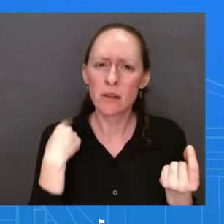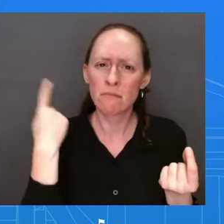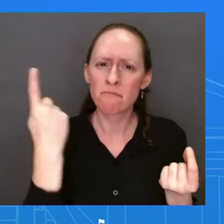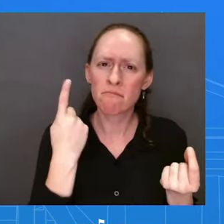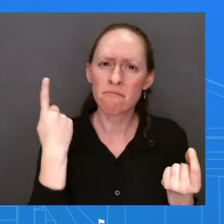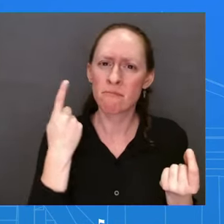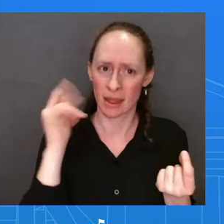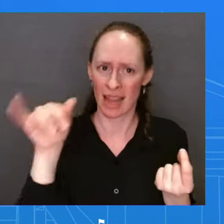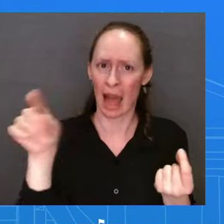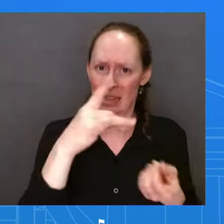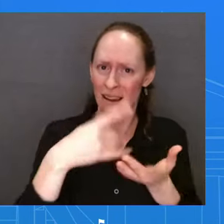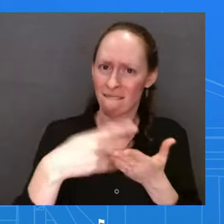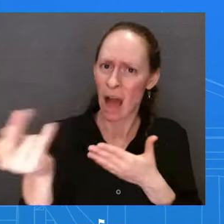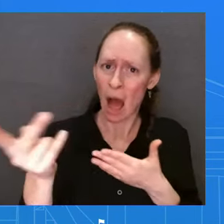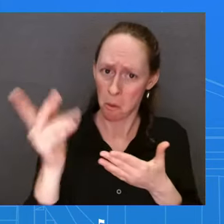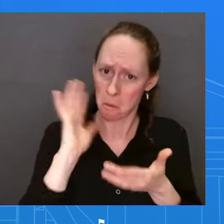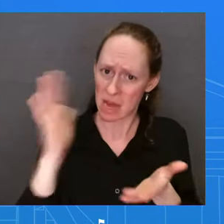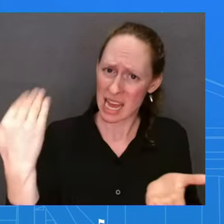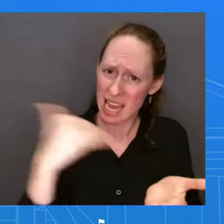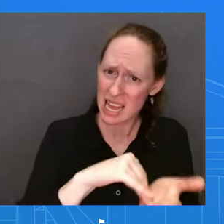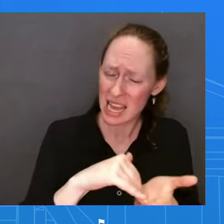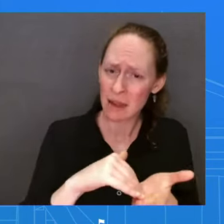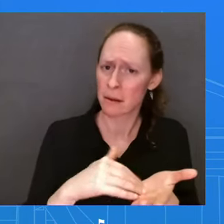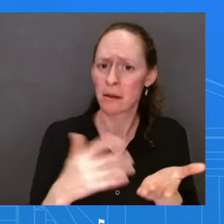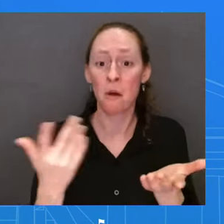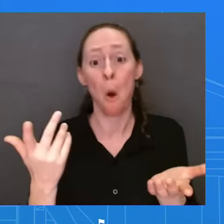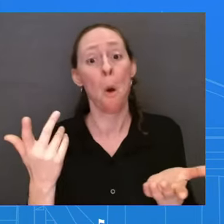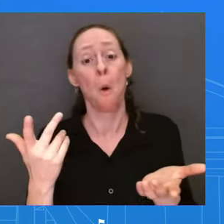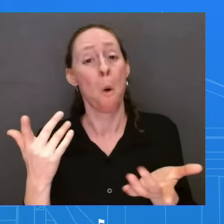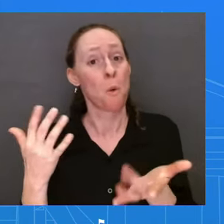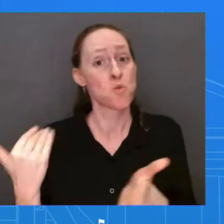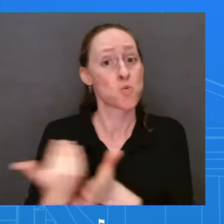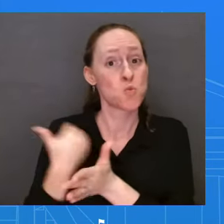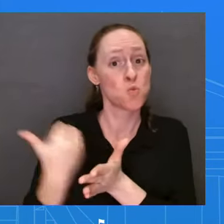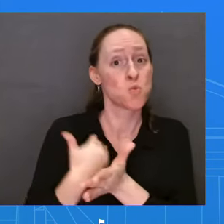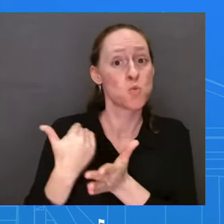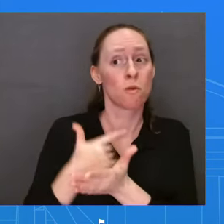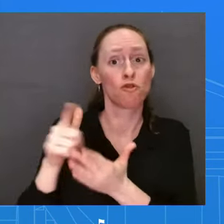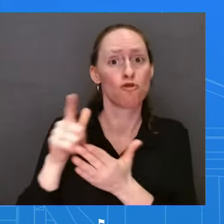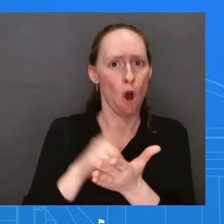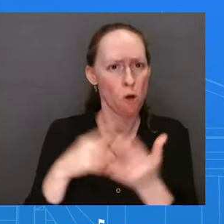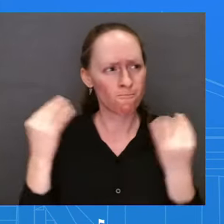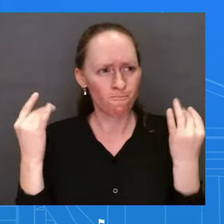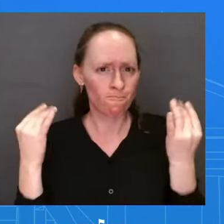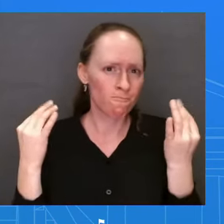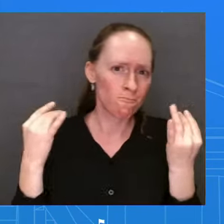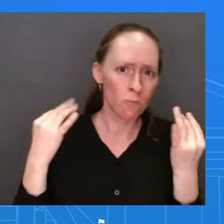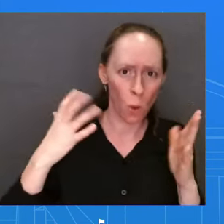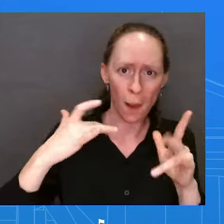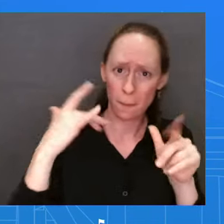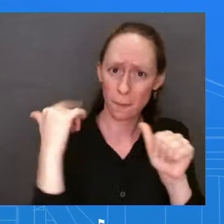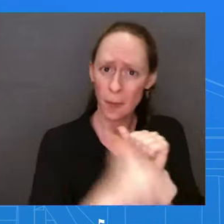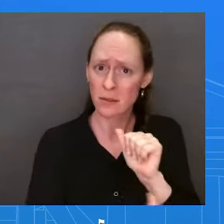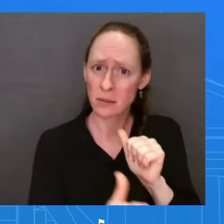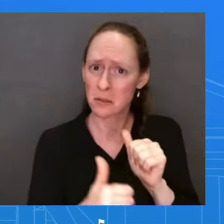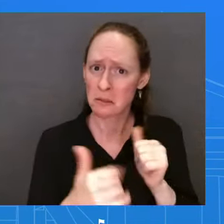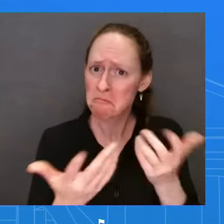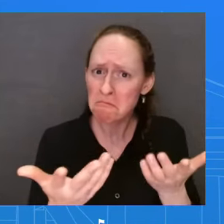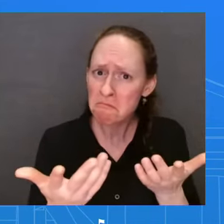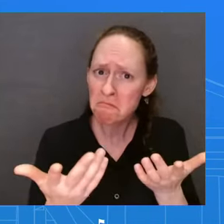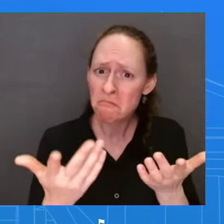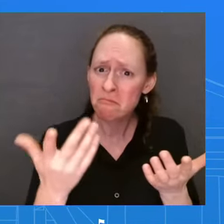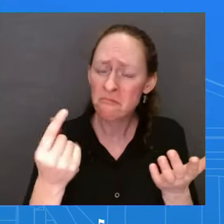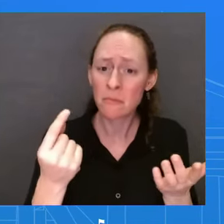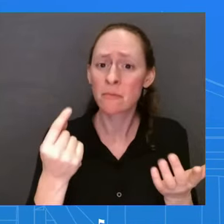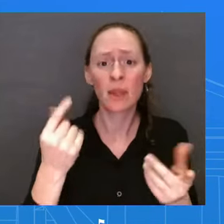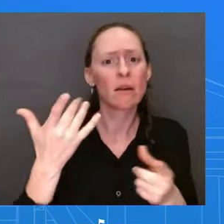potential second term or even in the latter part of this term? And why isn't, you know,